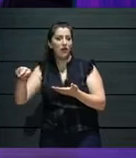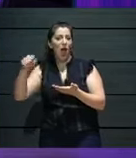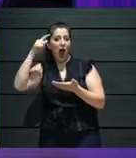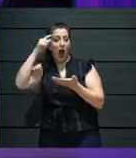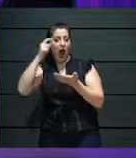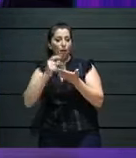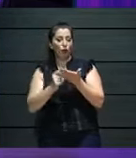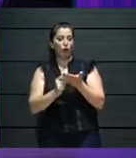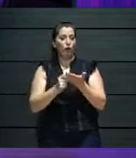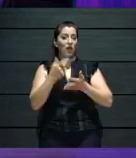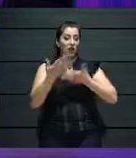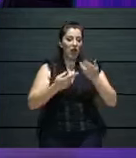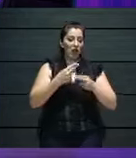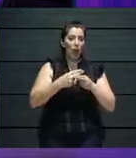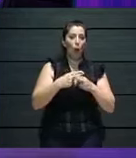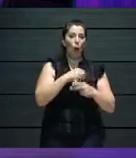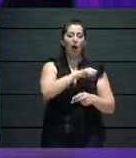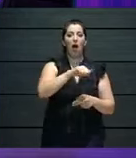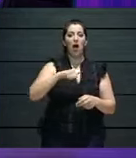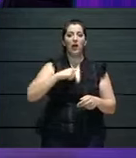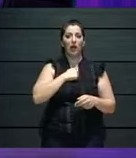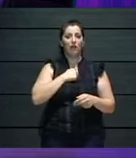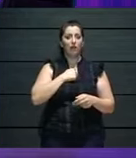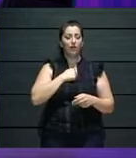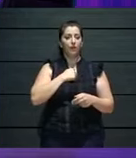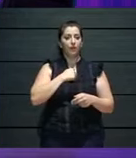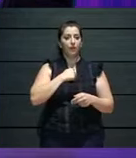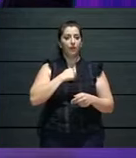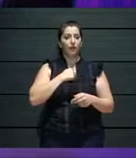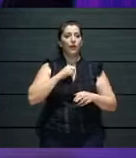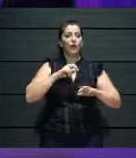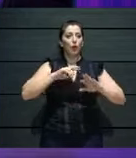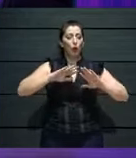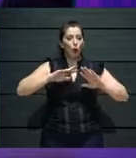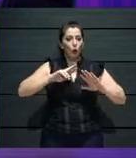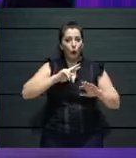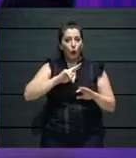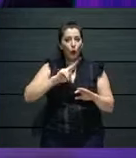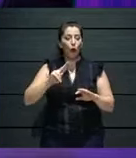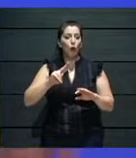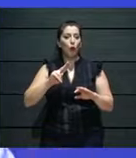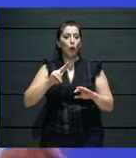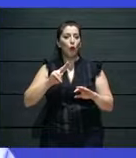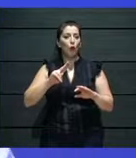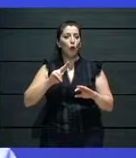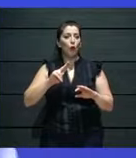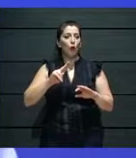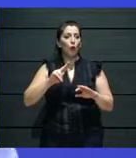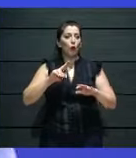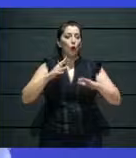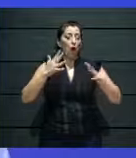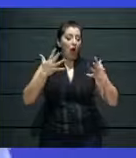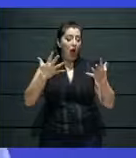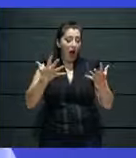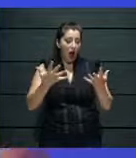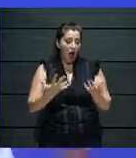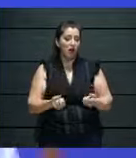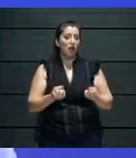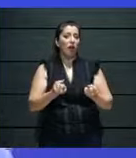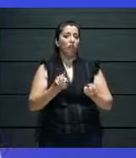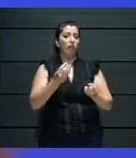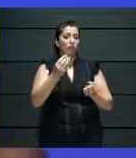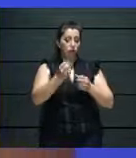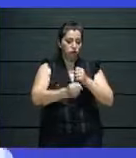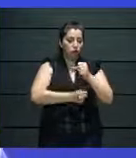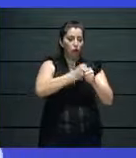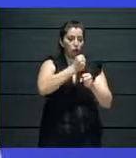times, that is even bigger than the actual fund. Please, I'm not, you know, there are projects that require the big money. But this becomes something where you say, okay,